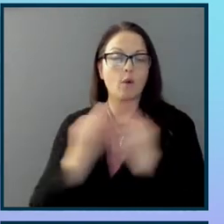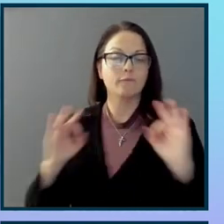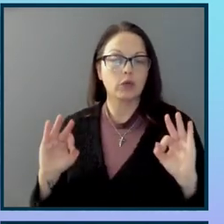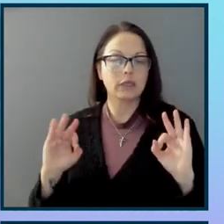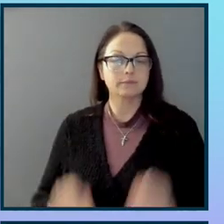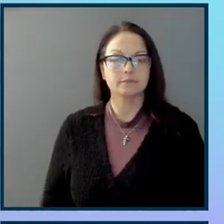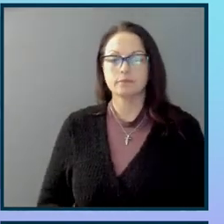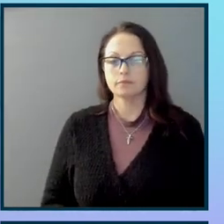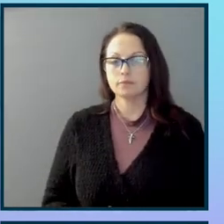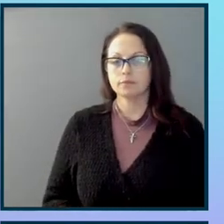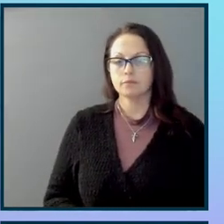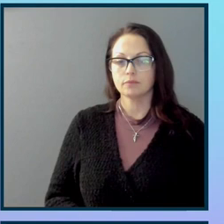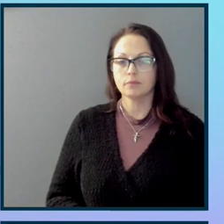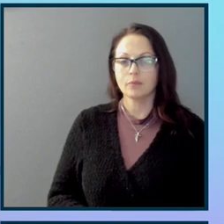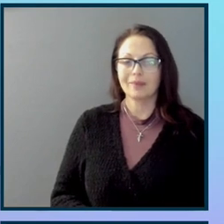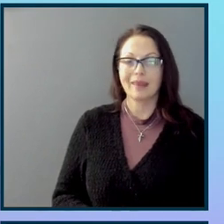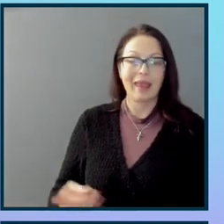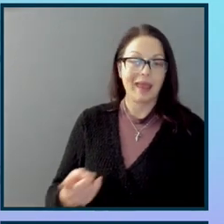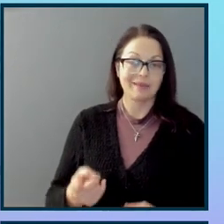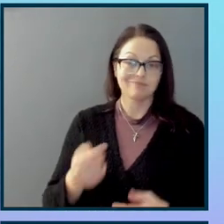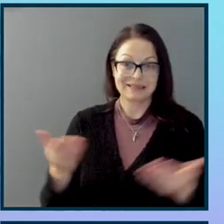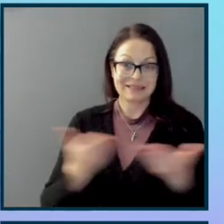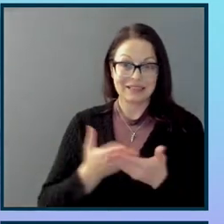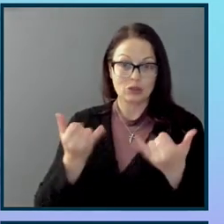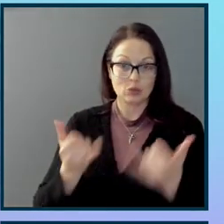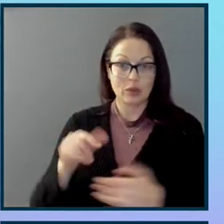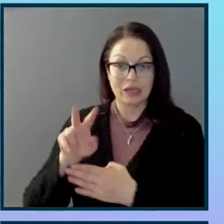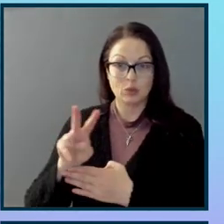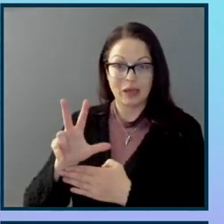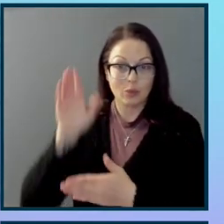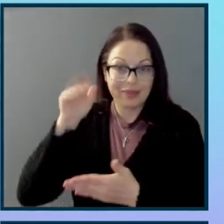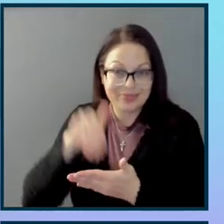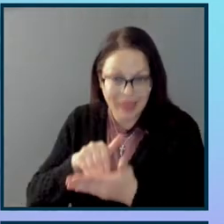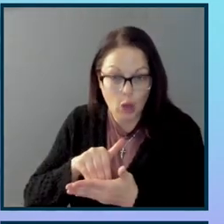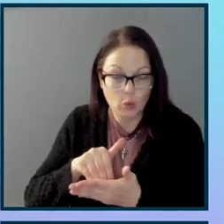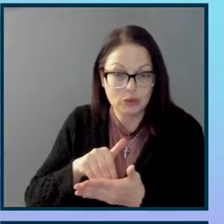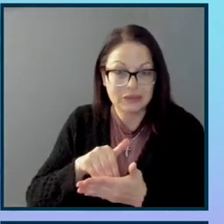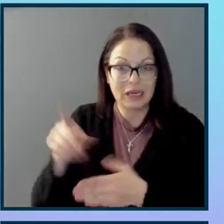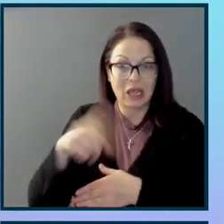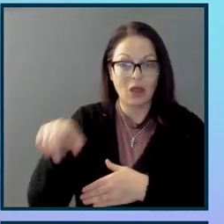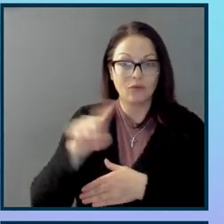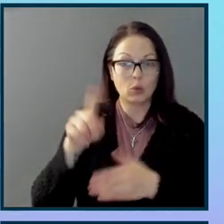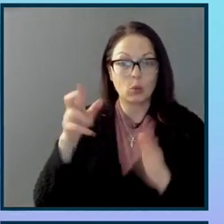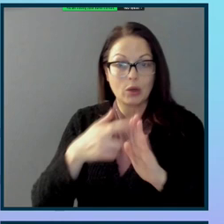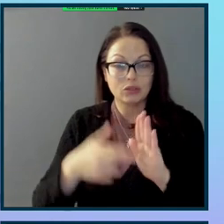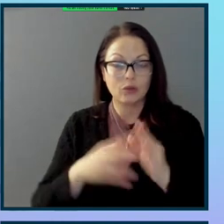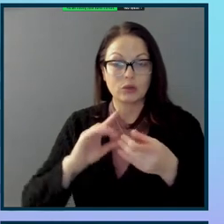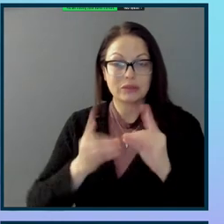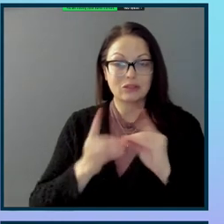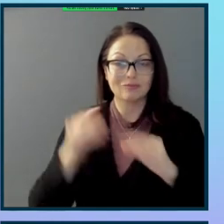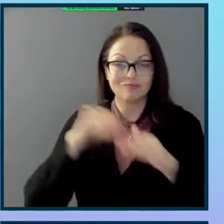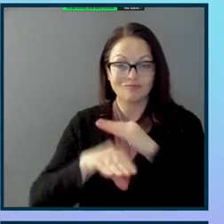And with over 23,000 of you, uh, registering to further digital accessibility, I say